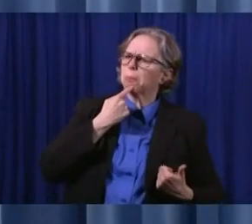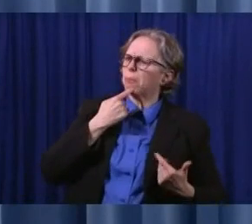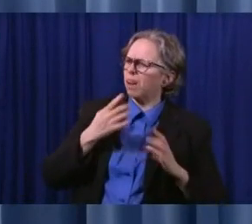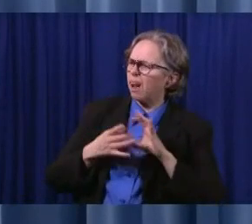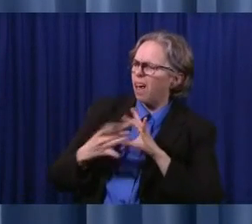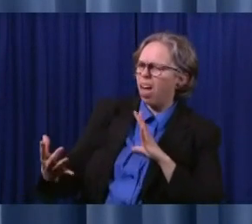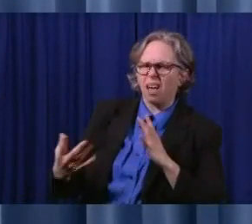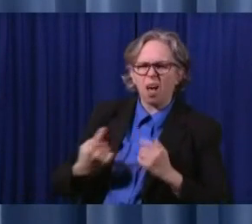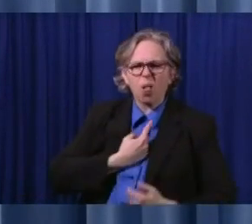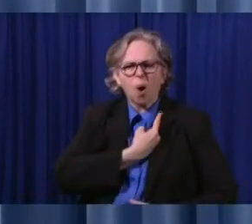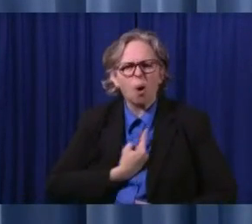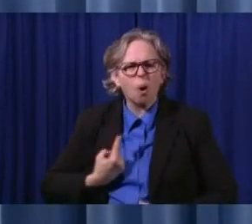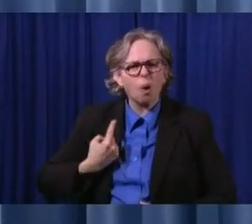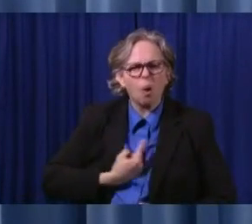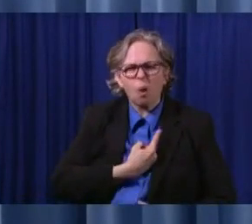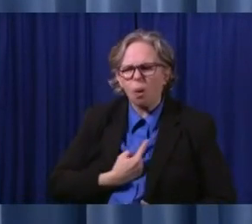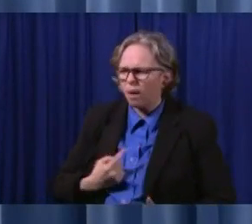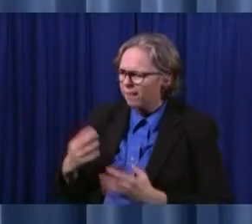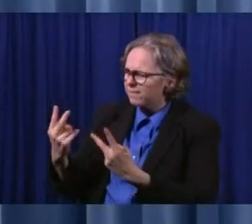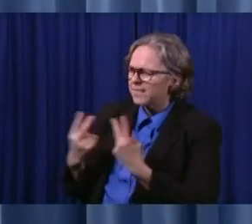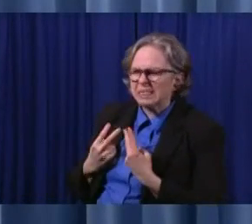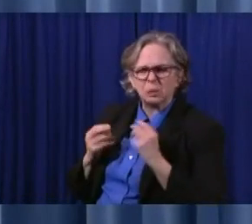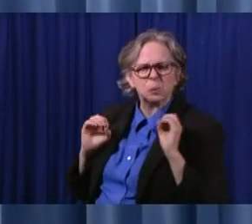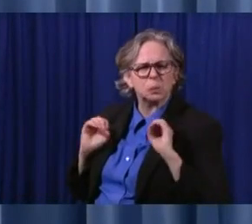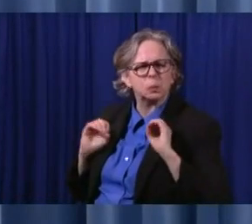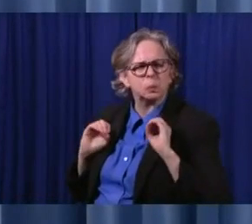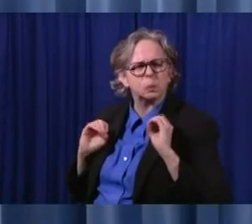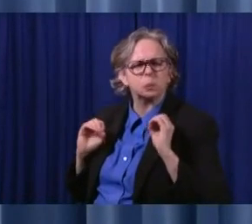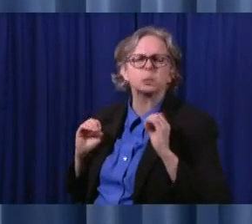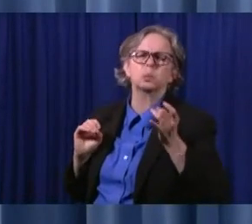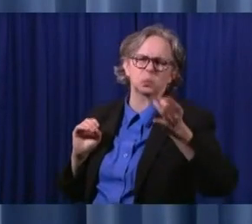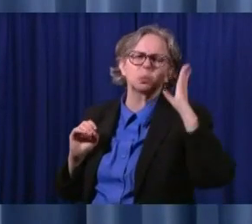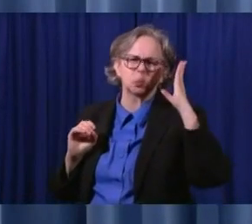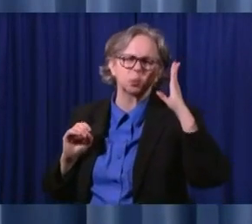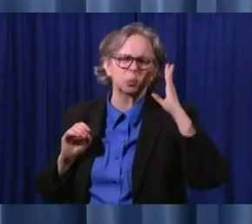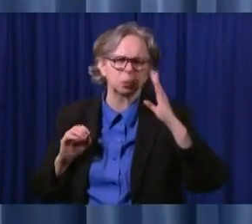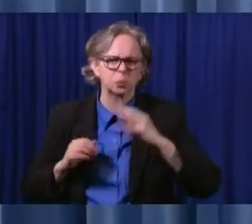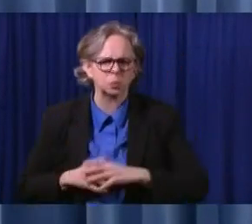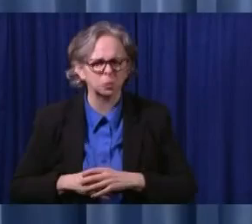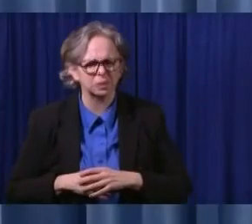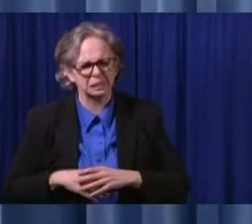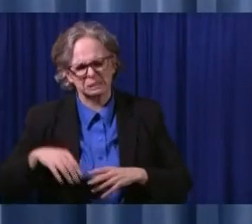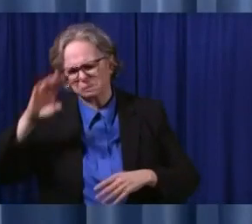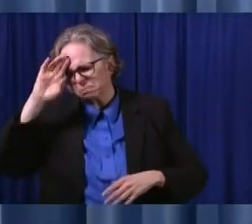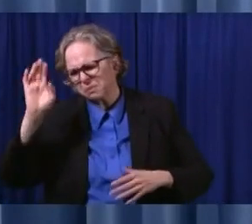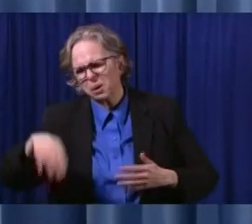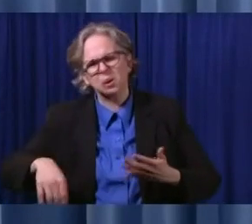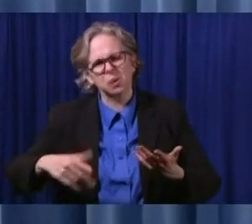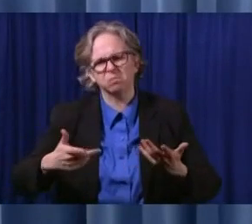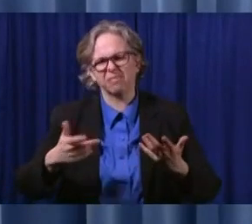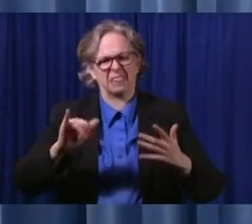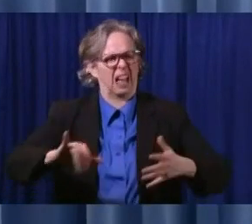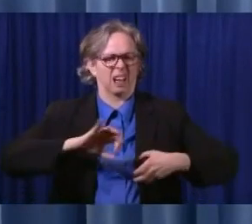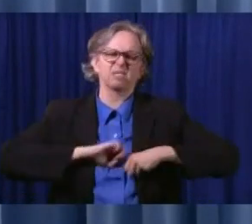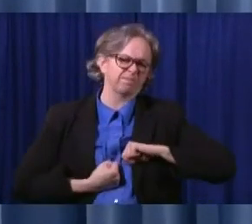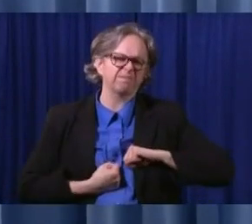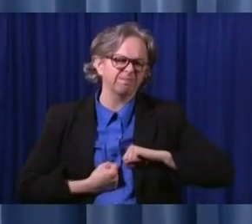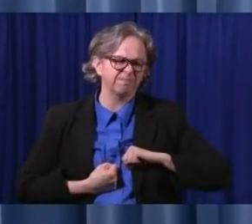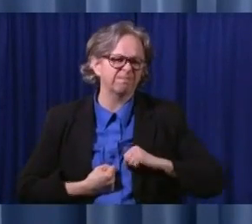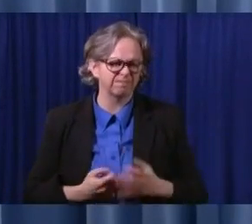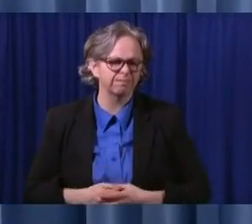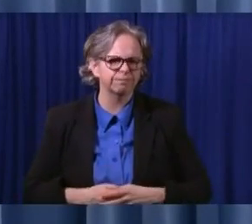who are the residents. But we also know it causes a lot of heartache for individuals who want to come in and visit them.